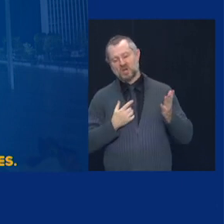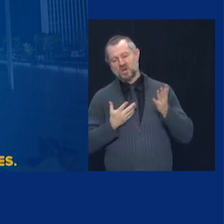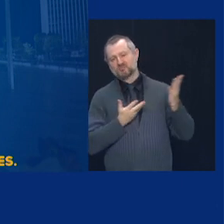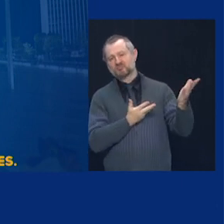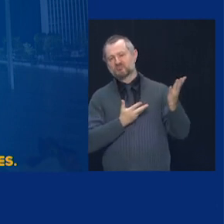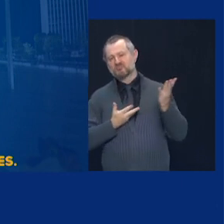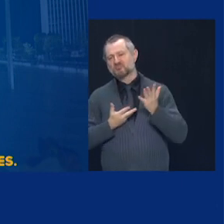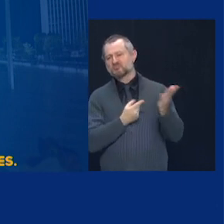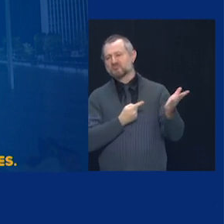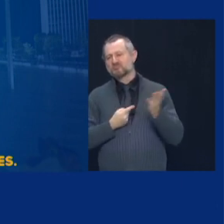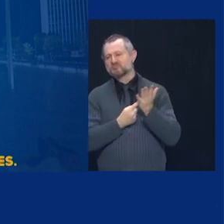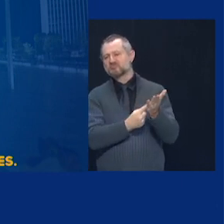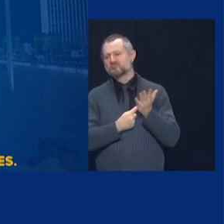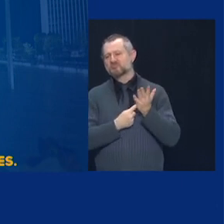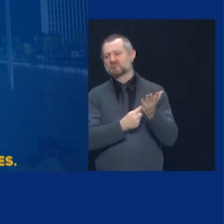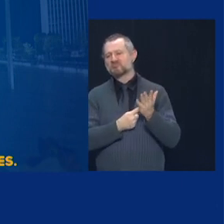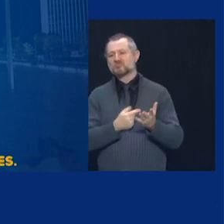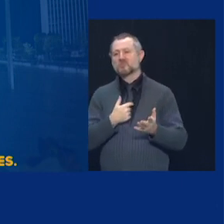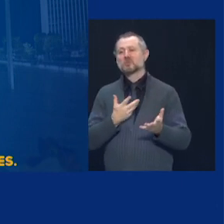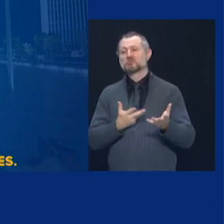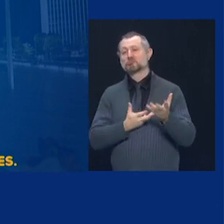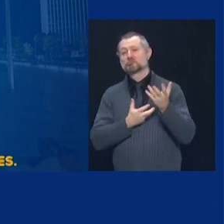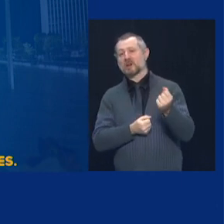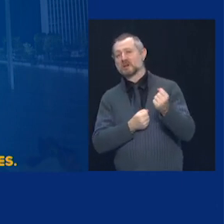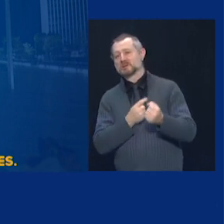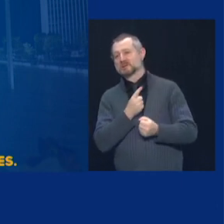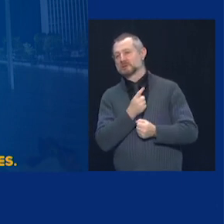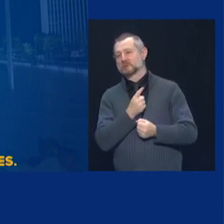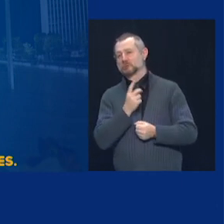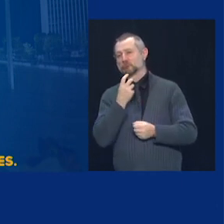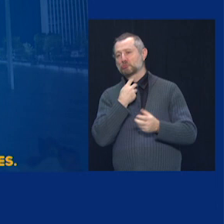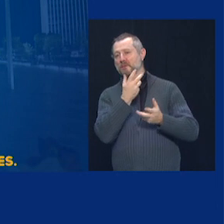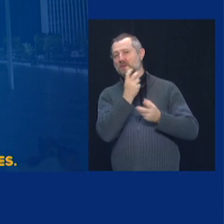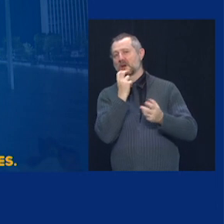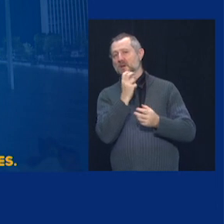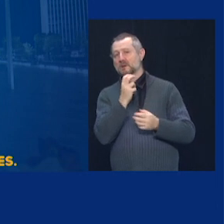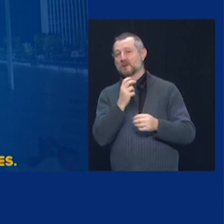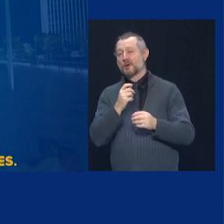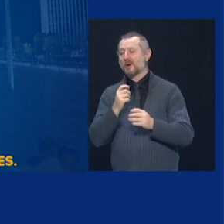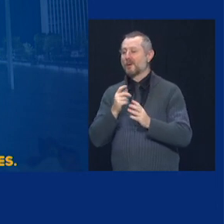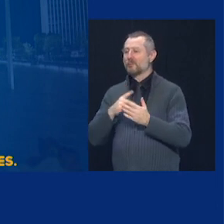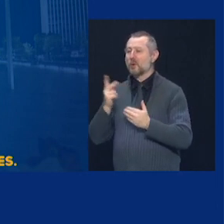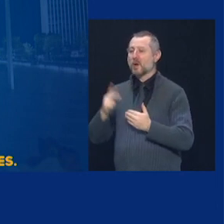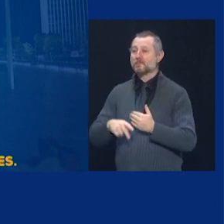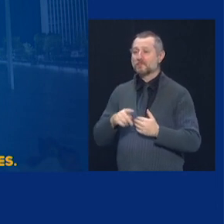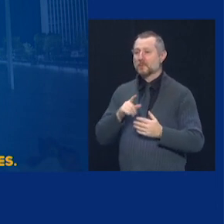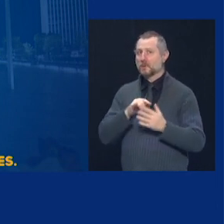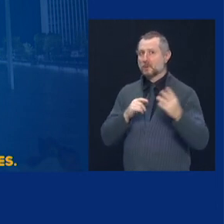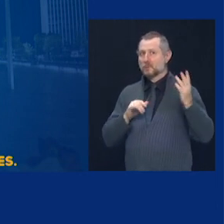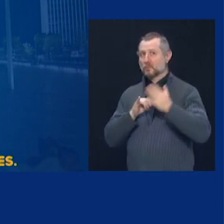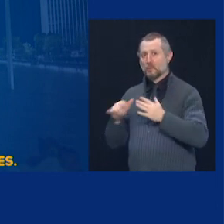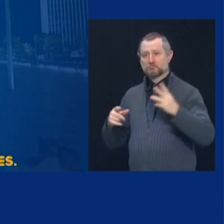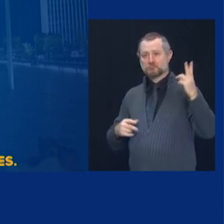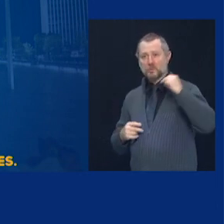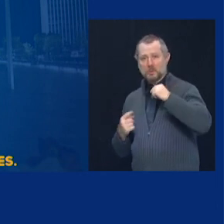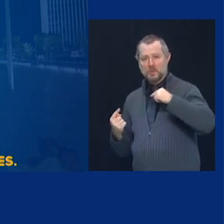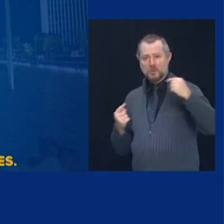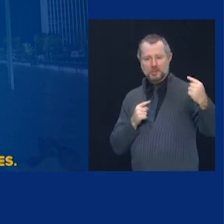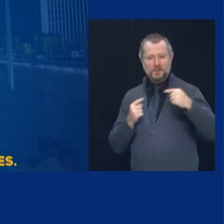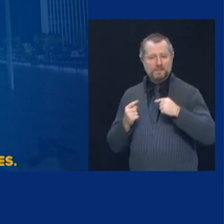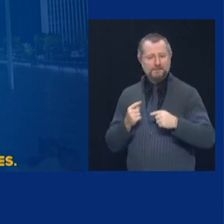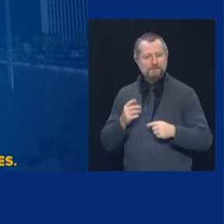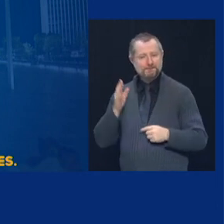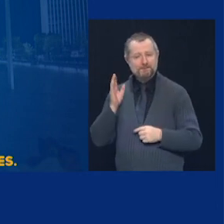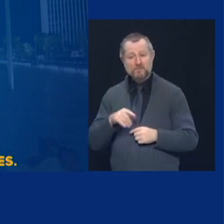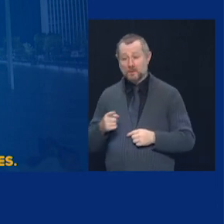Traveler Program previously. If undocumented people don't get vaccinated, it compromises their